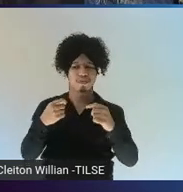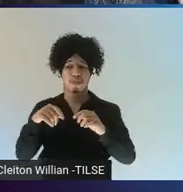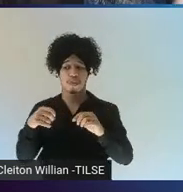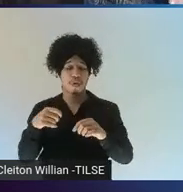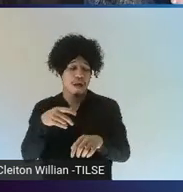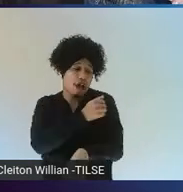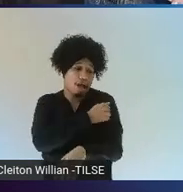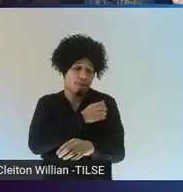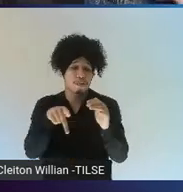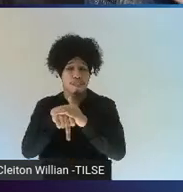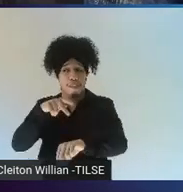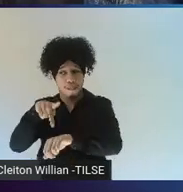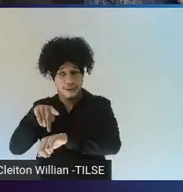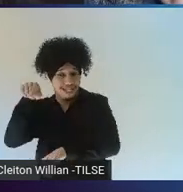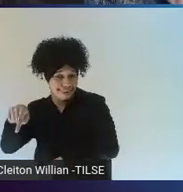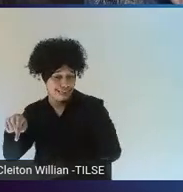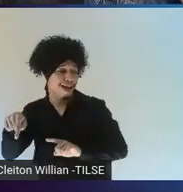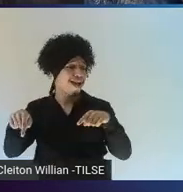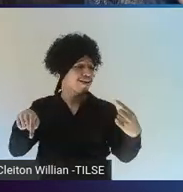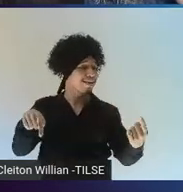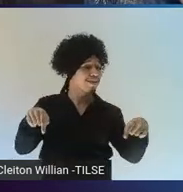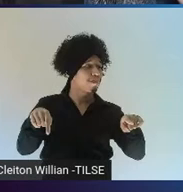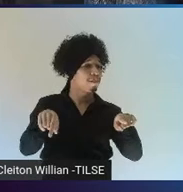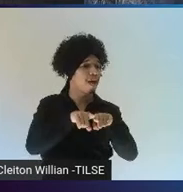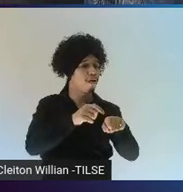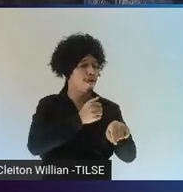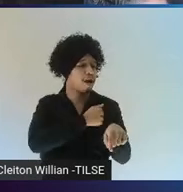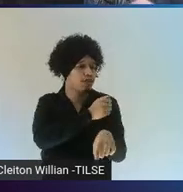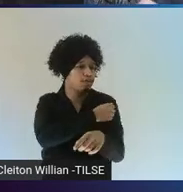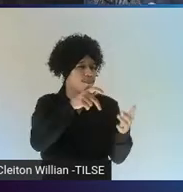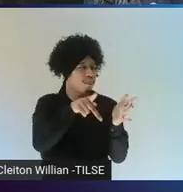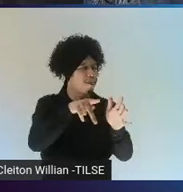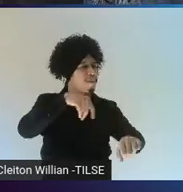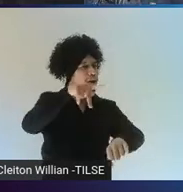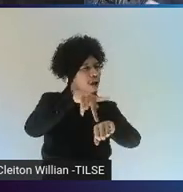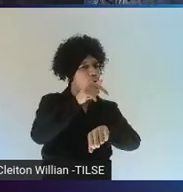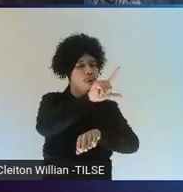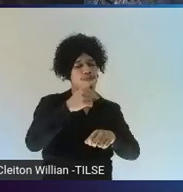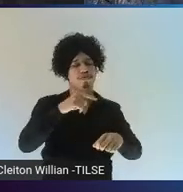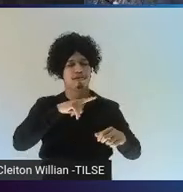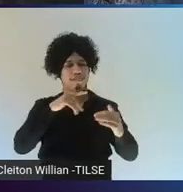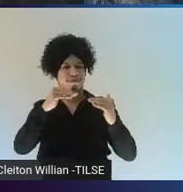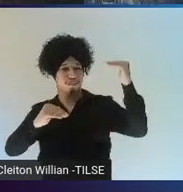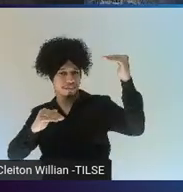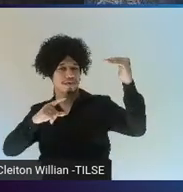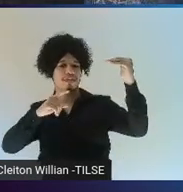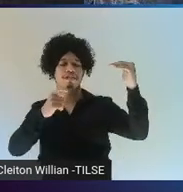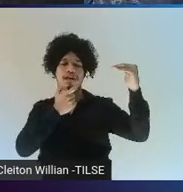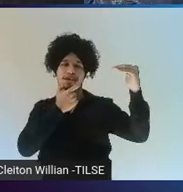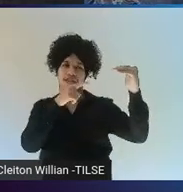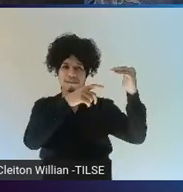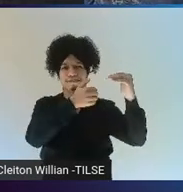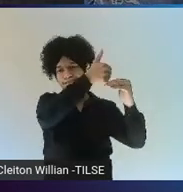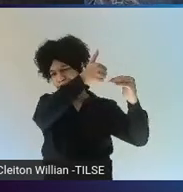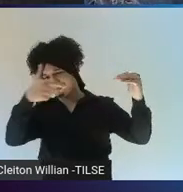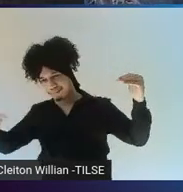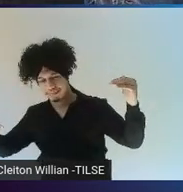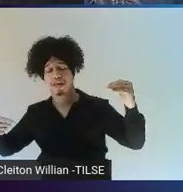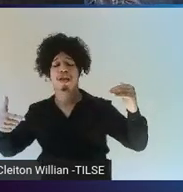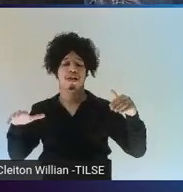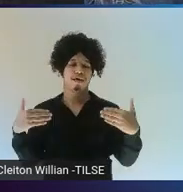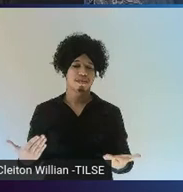students from the area as far as who they thought had a higher level of English proficiency, whether or not that was true.